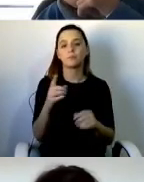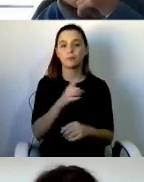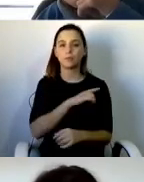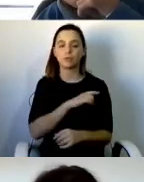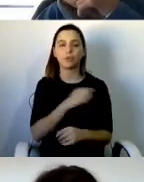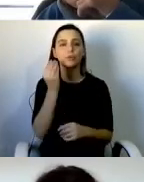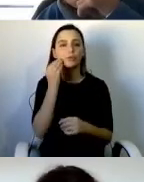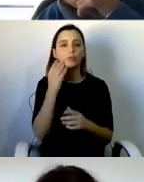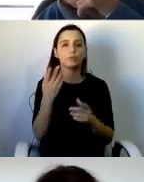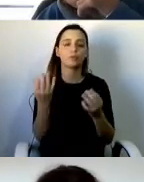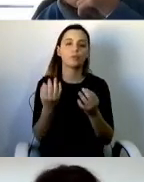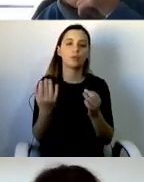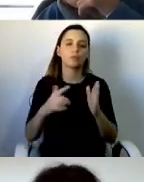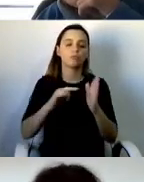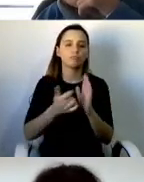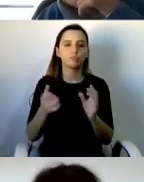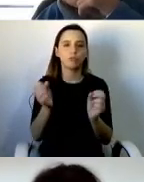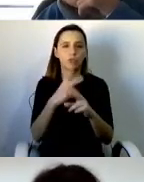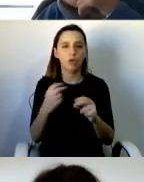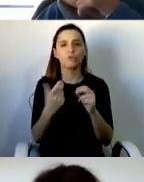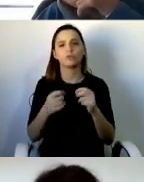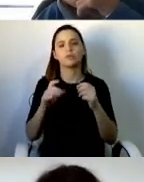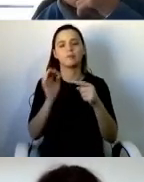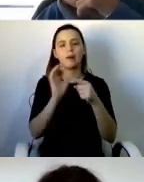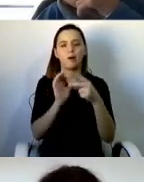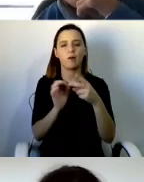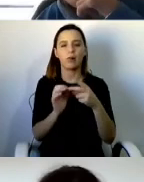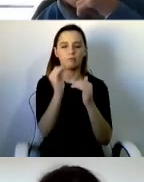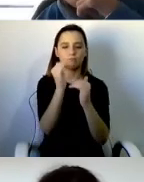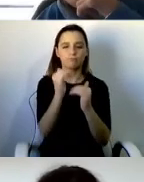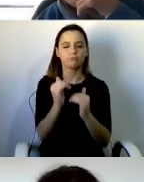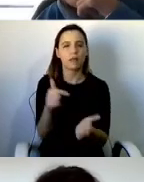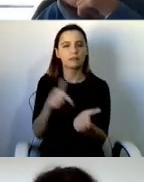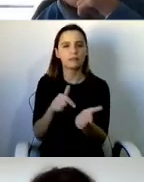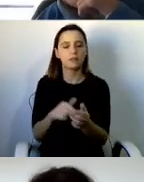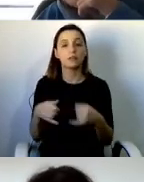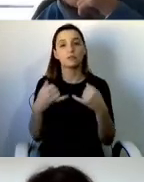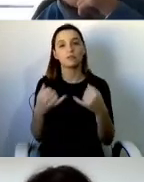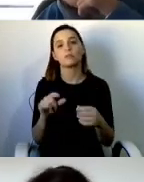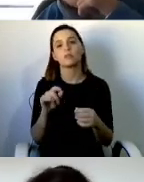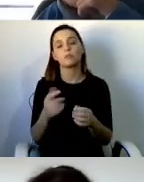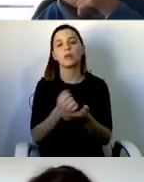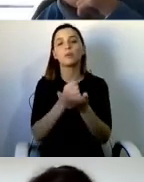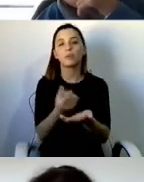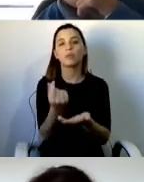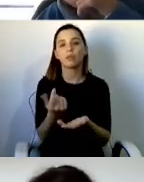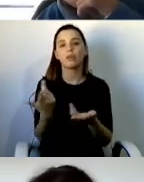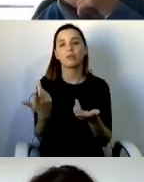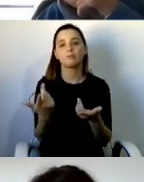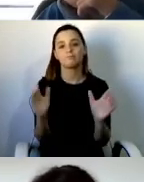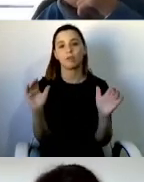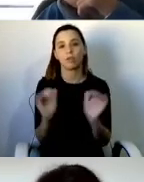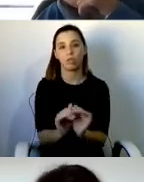There was a huge reduction in financial support and many disabled people, over 650